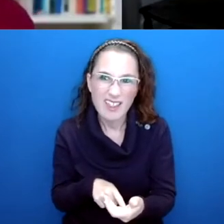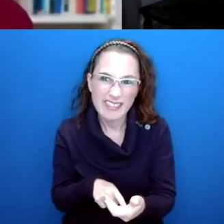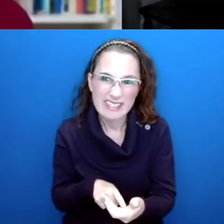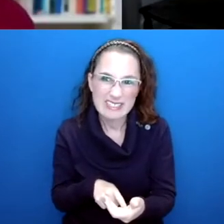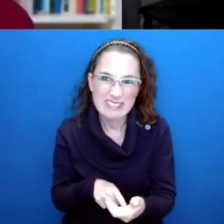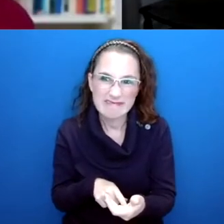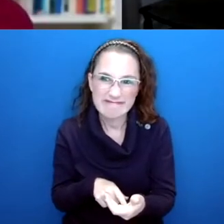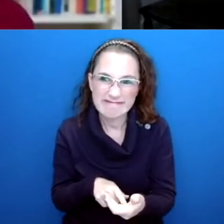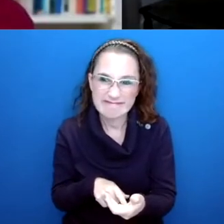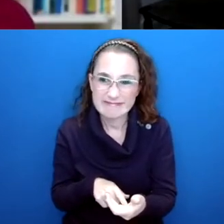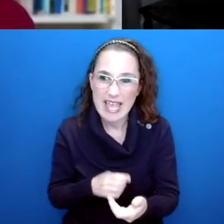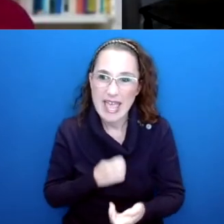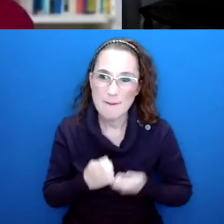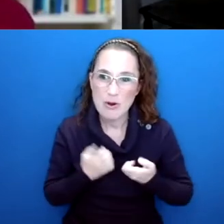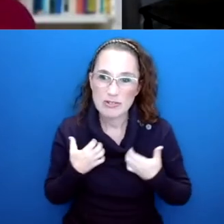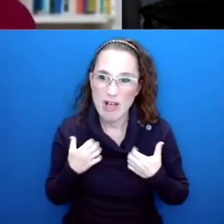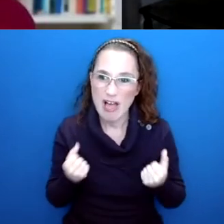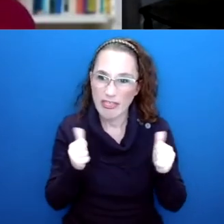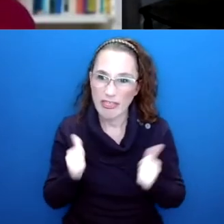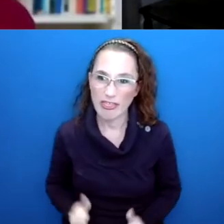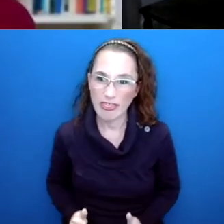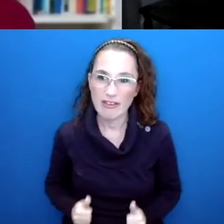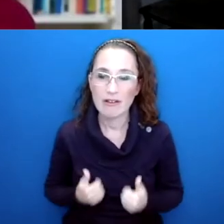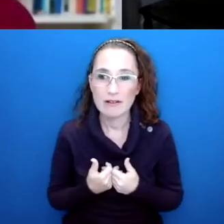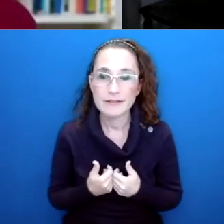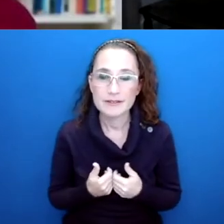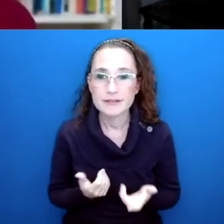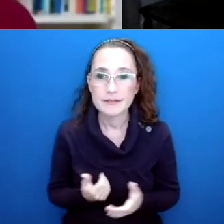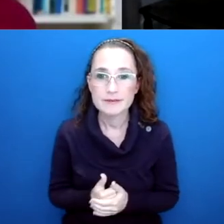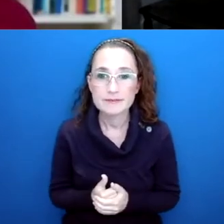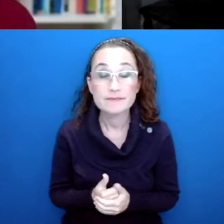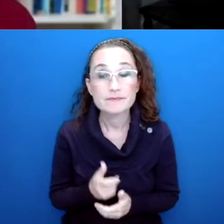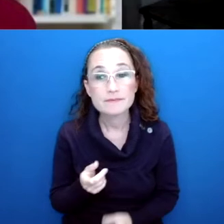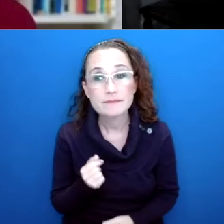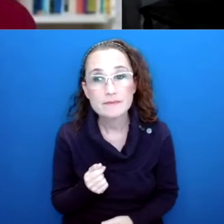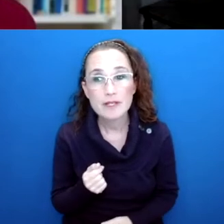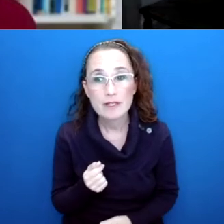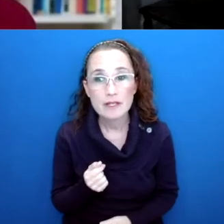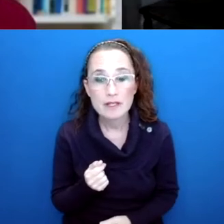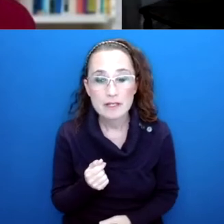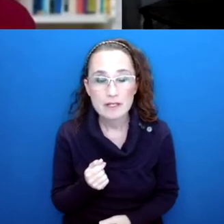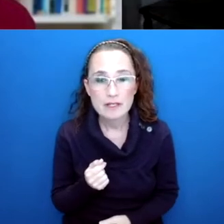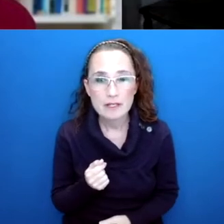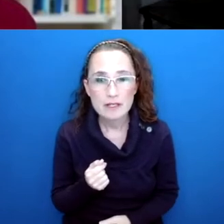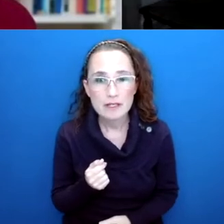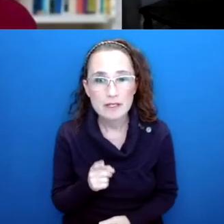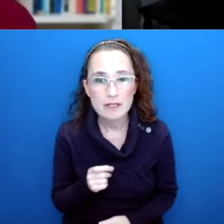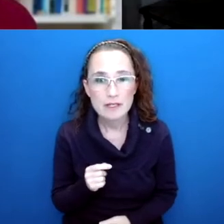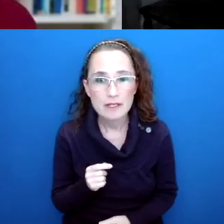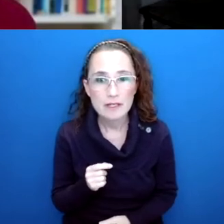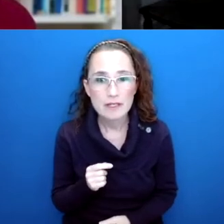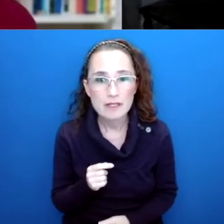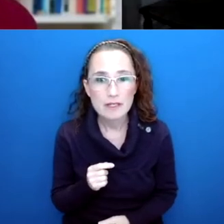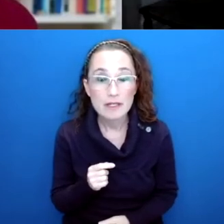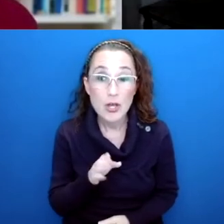on on our emotional health. So did you know, as your as